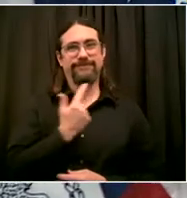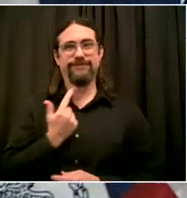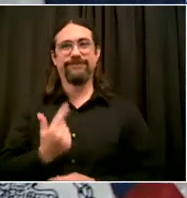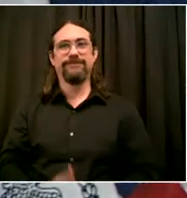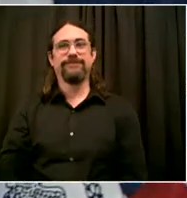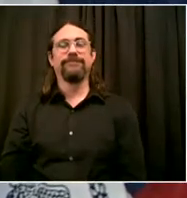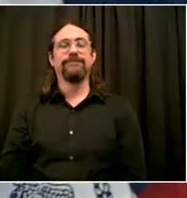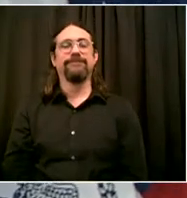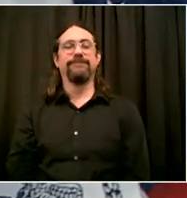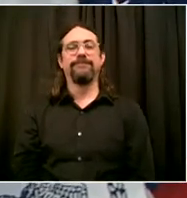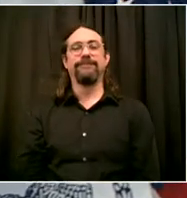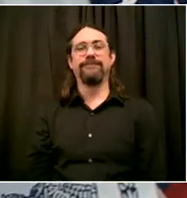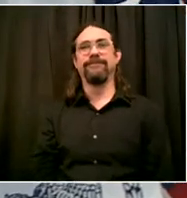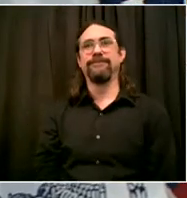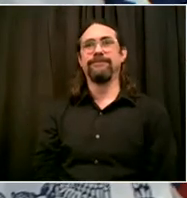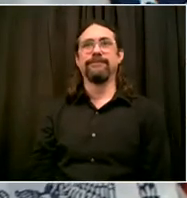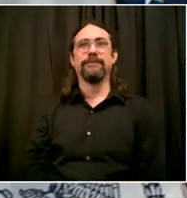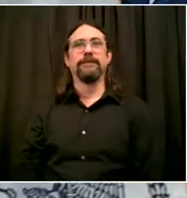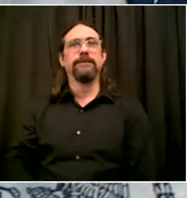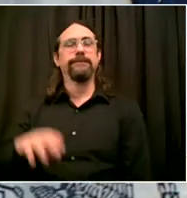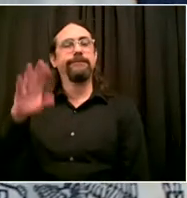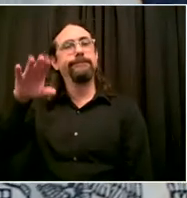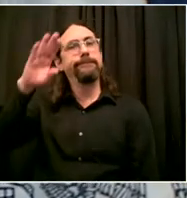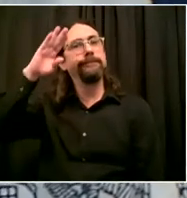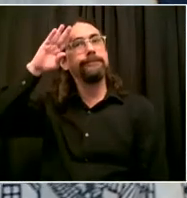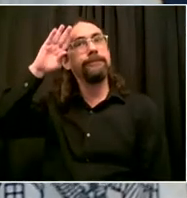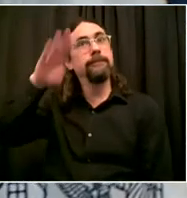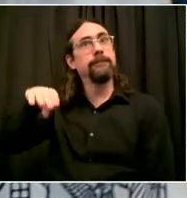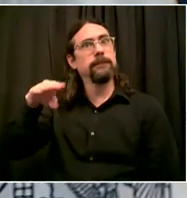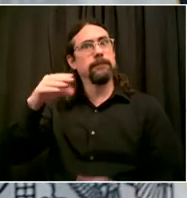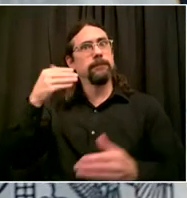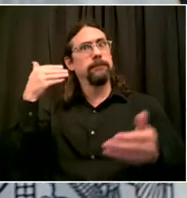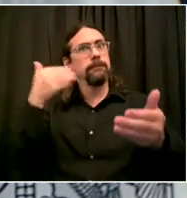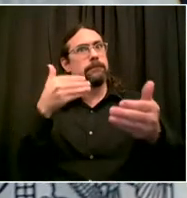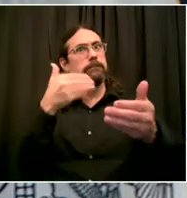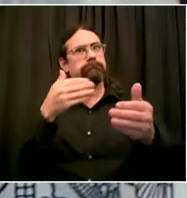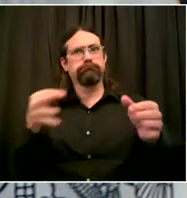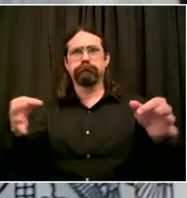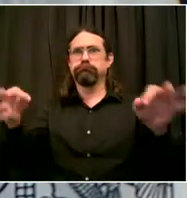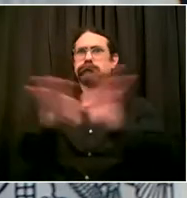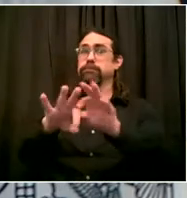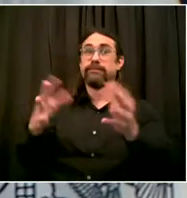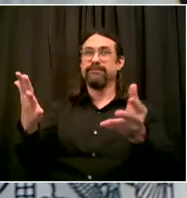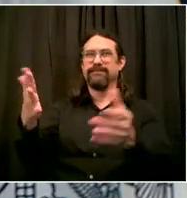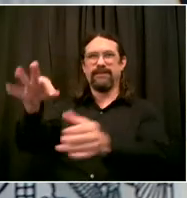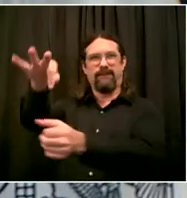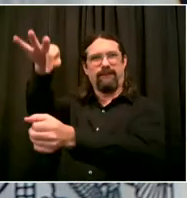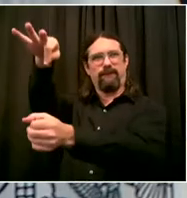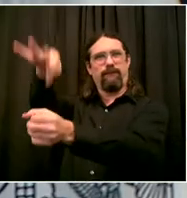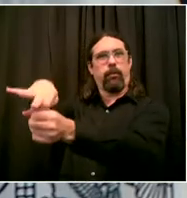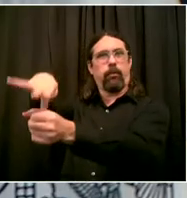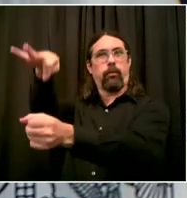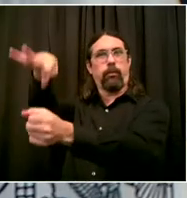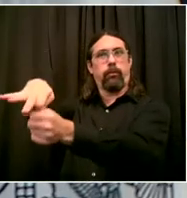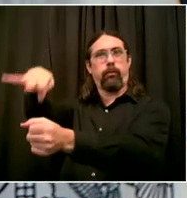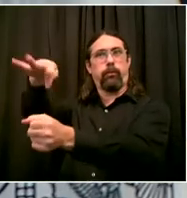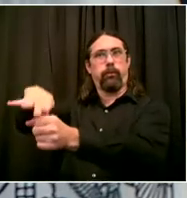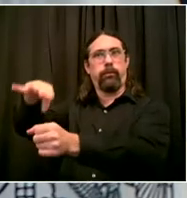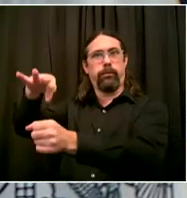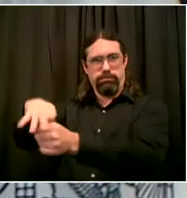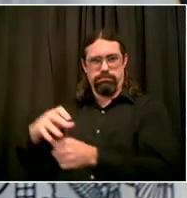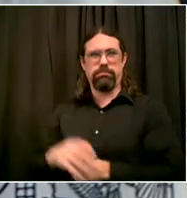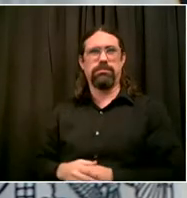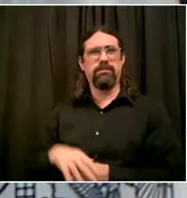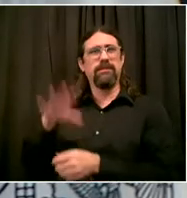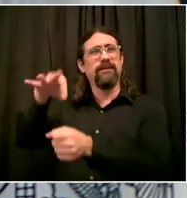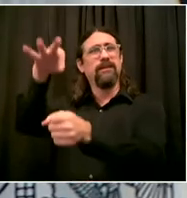important is to vote and that voting is such an extraordinary right and privilege we have as Americans. Voting